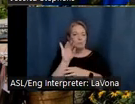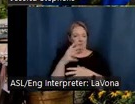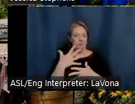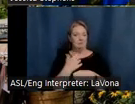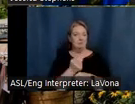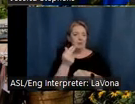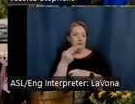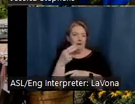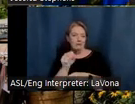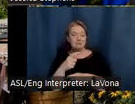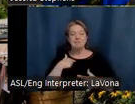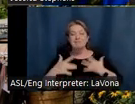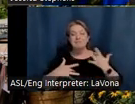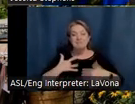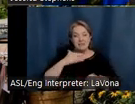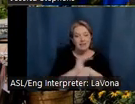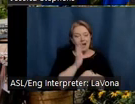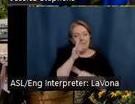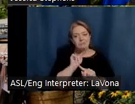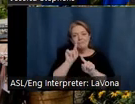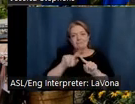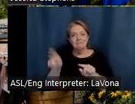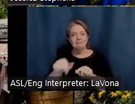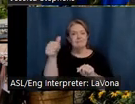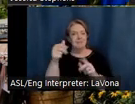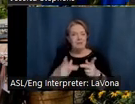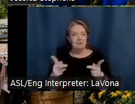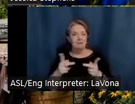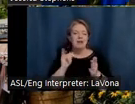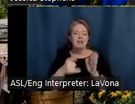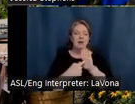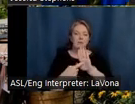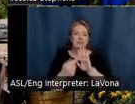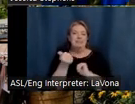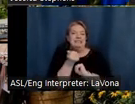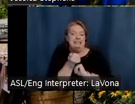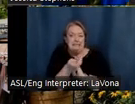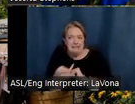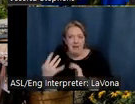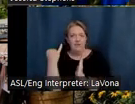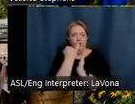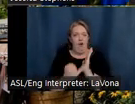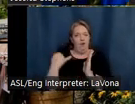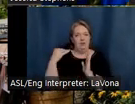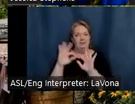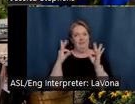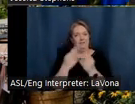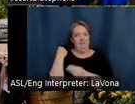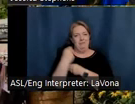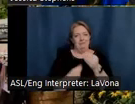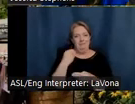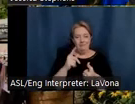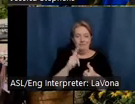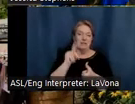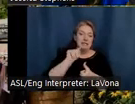travel to another site, which represents several artistic legacies, that of T.C. Steele, of course, but also the